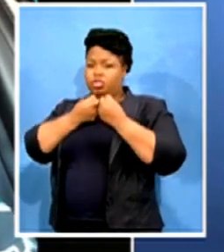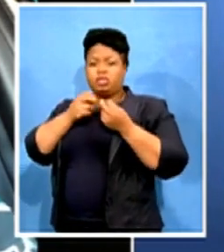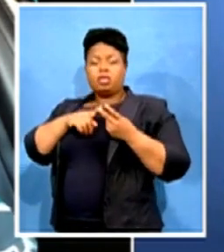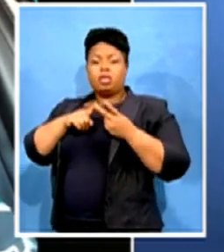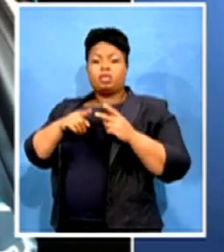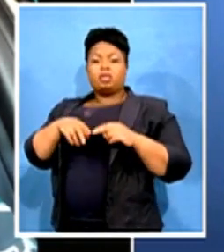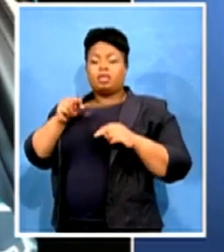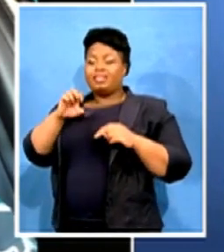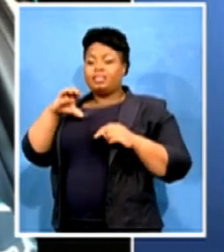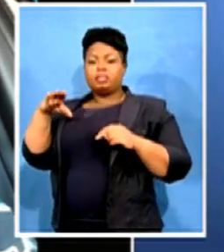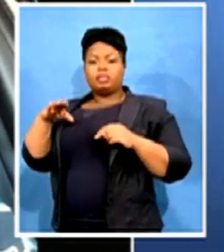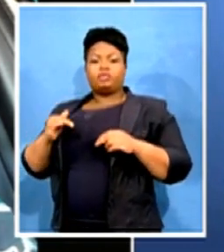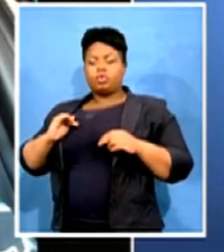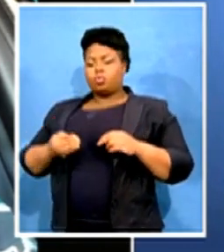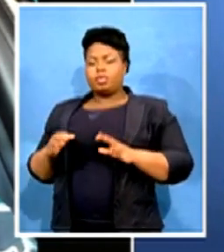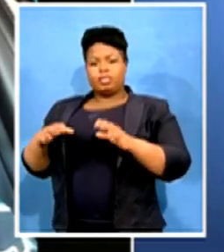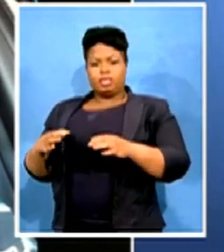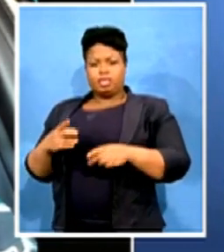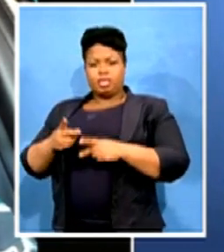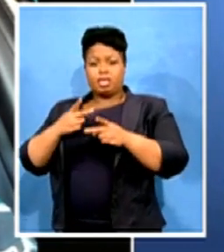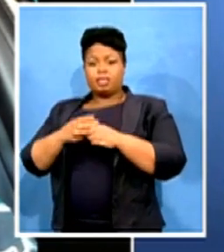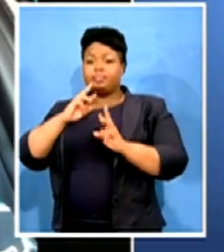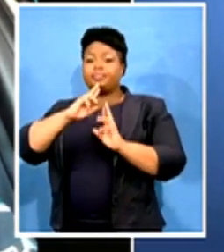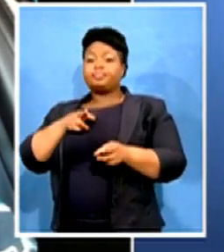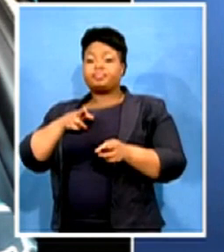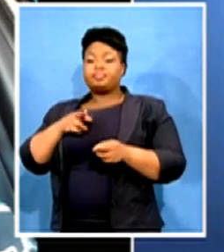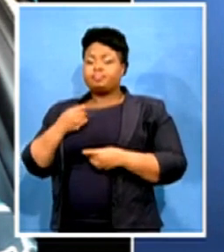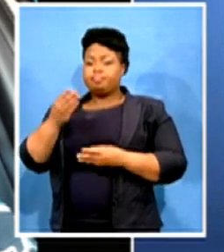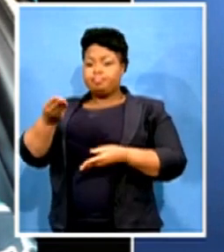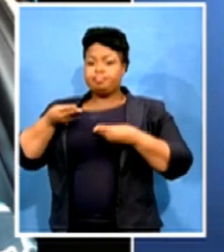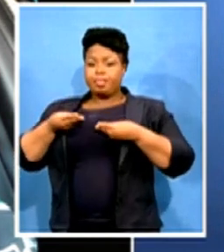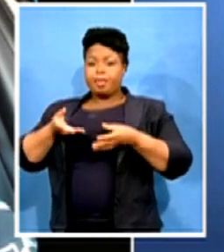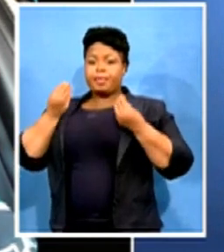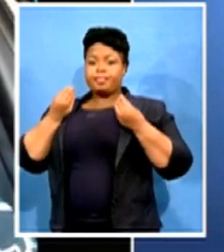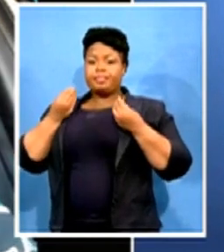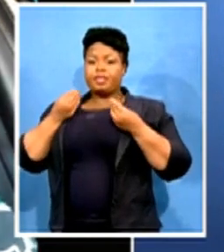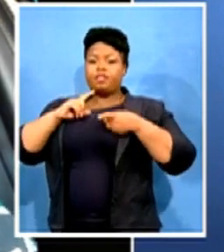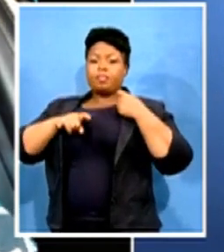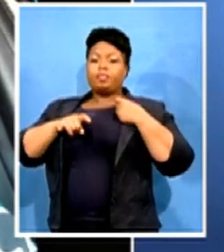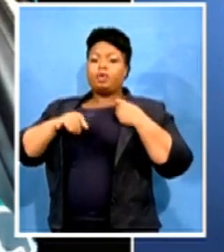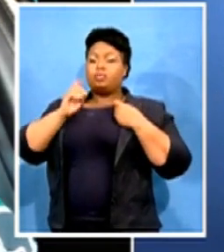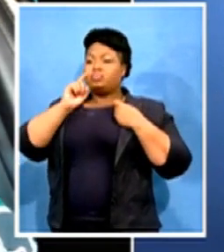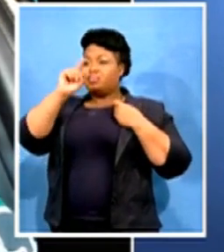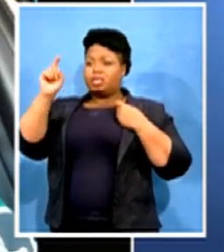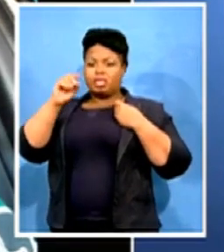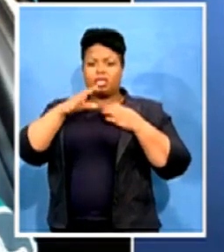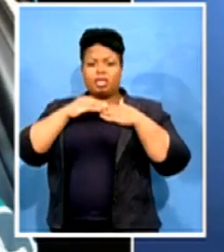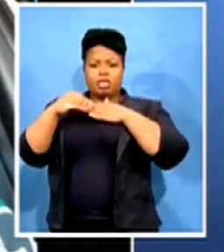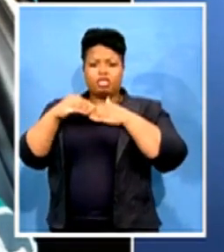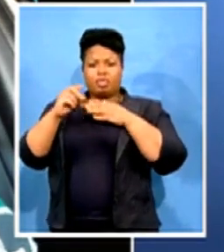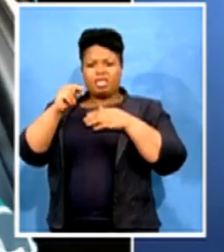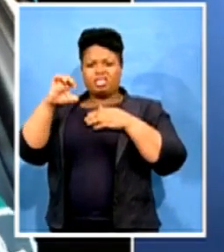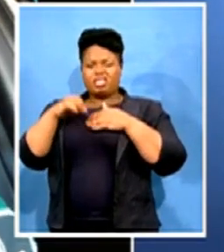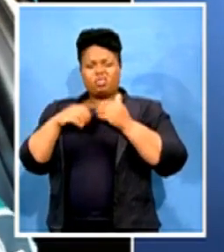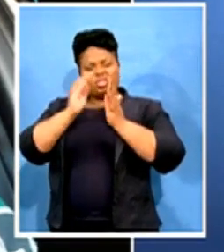report that we have sent to the leadership of the ANC. It's very clear that we are not going to agree to that decisions